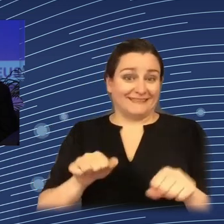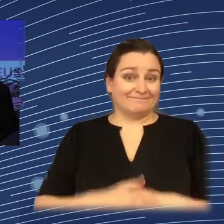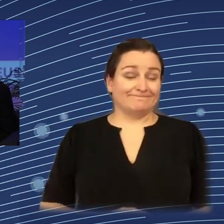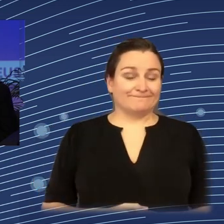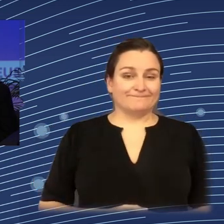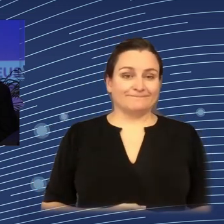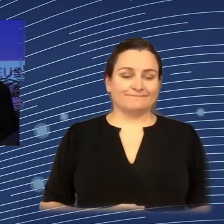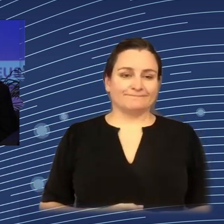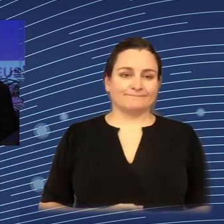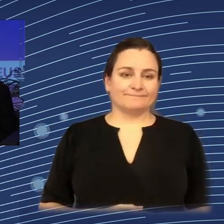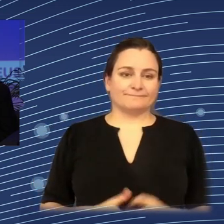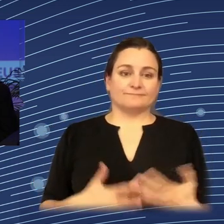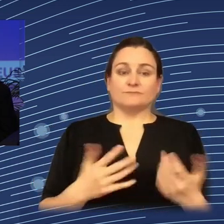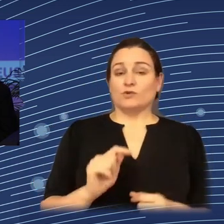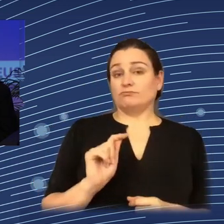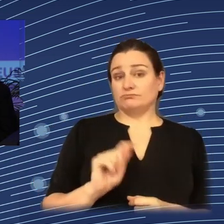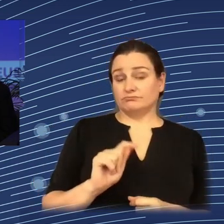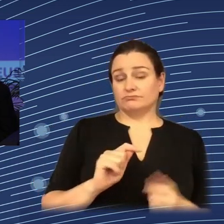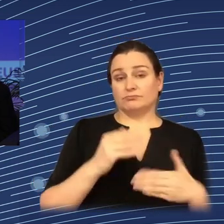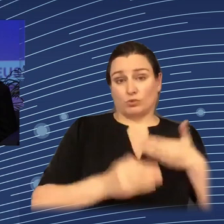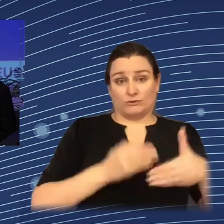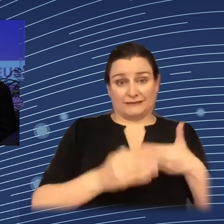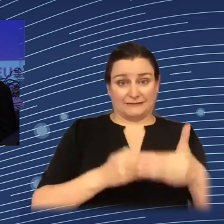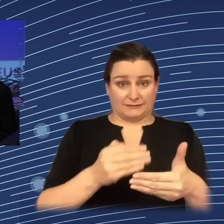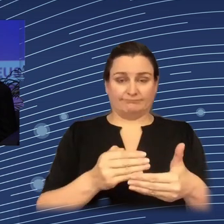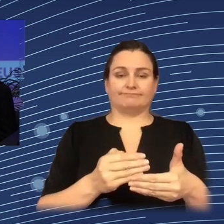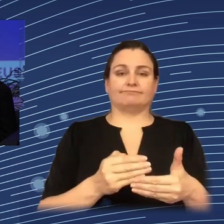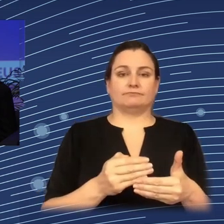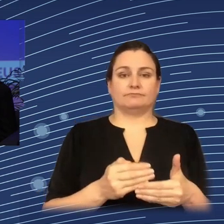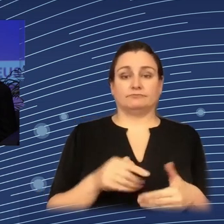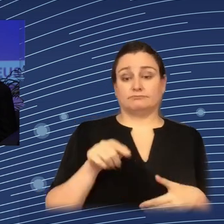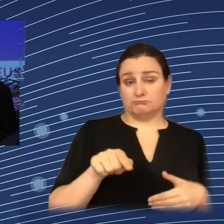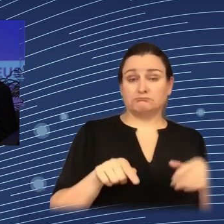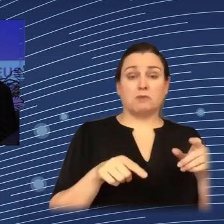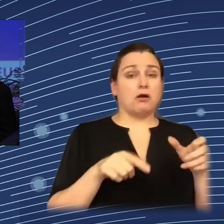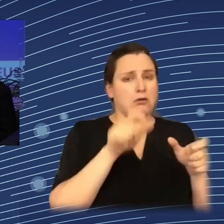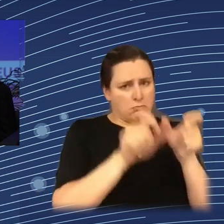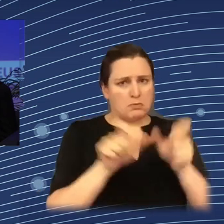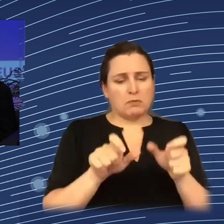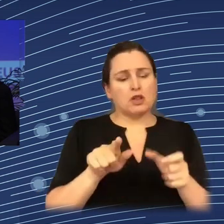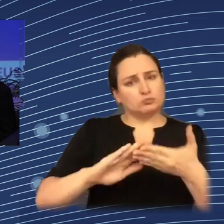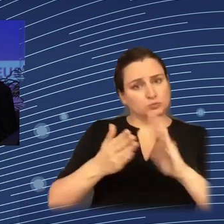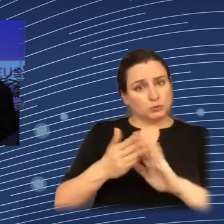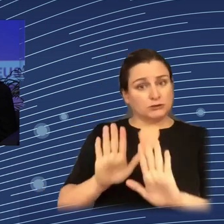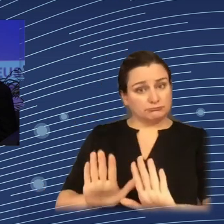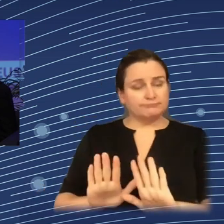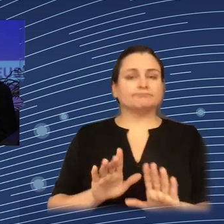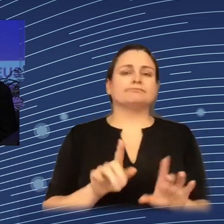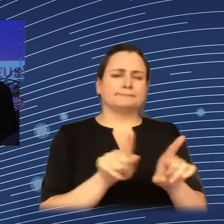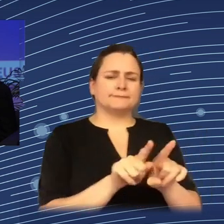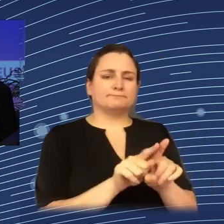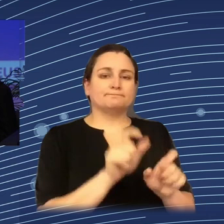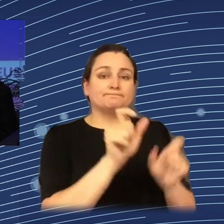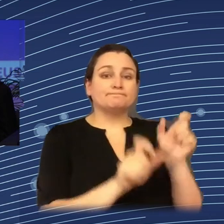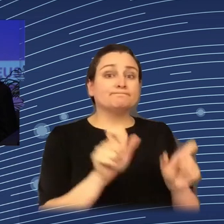that involves at the same level both experts and non-experts in the design process, where the known